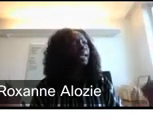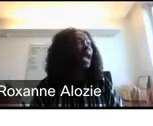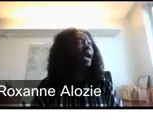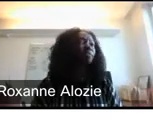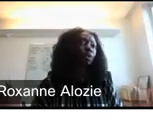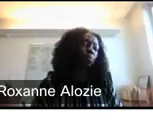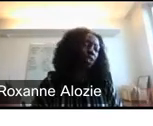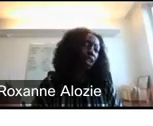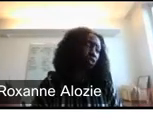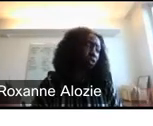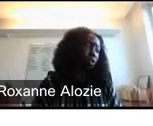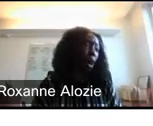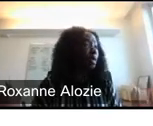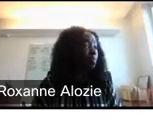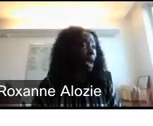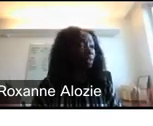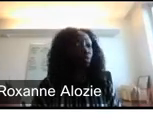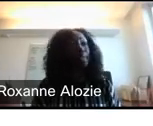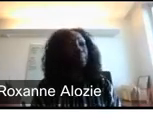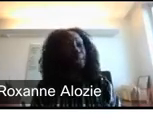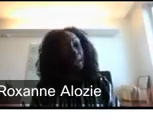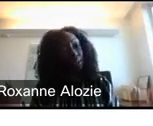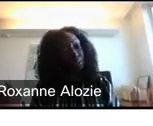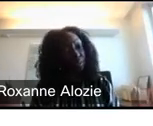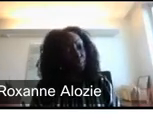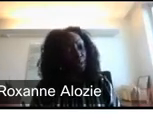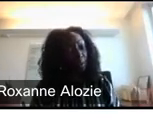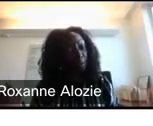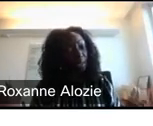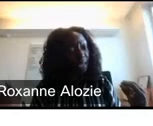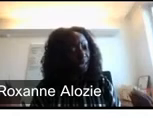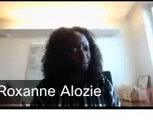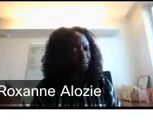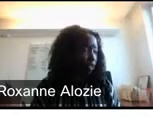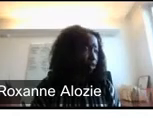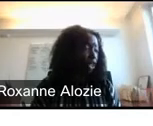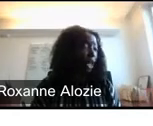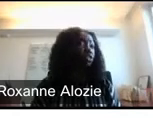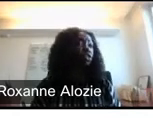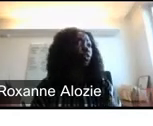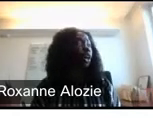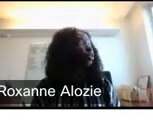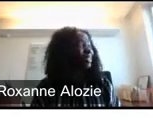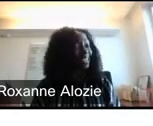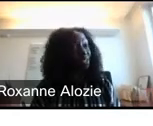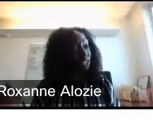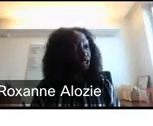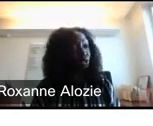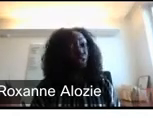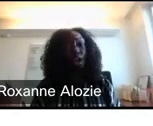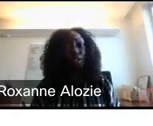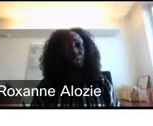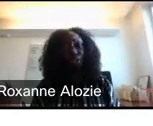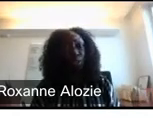are there any adverse potential impacts, whether that be in the health, whether there be environmental challenges or health and safety